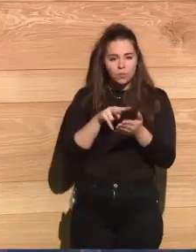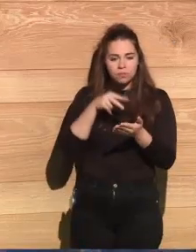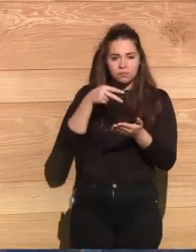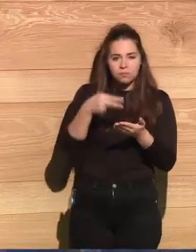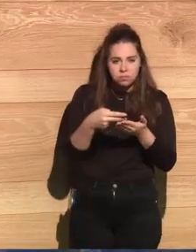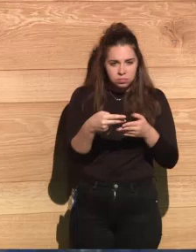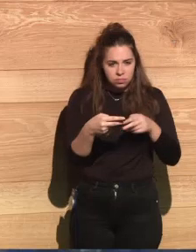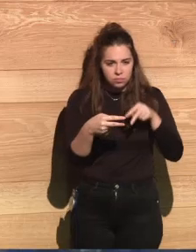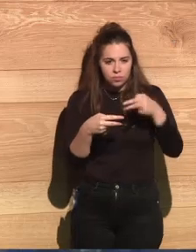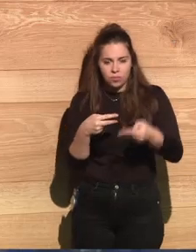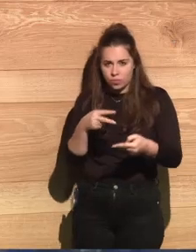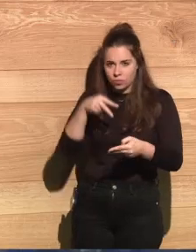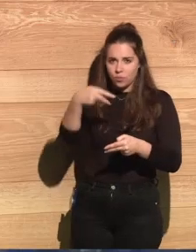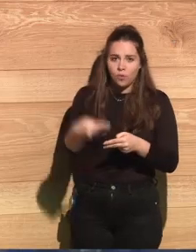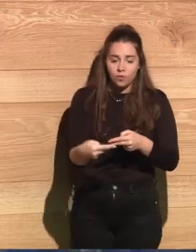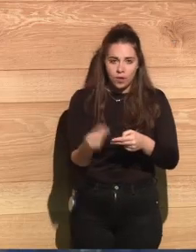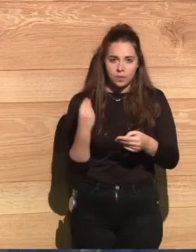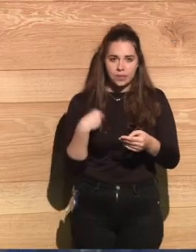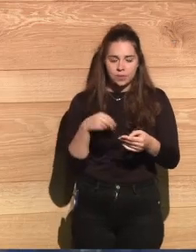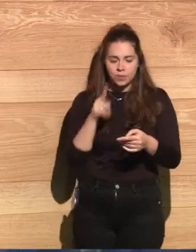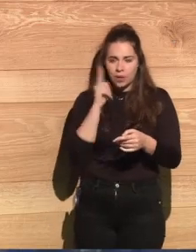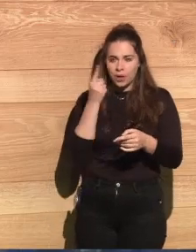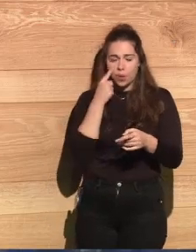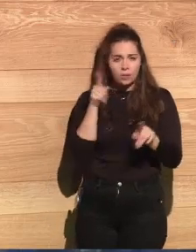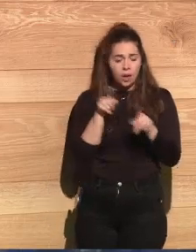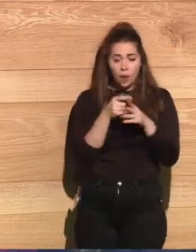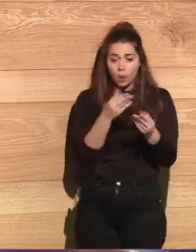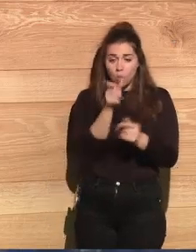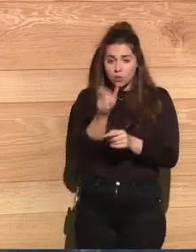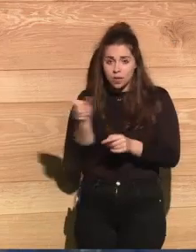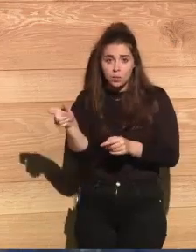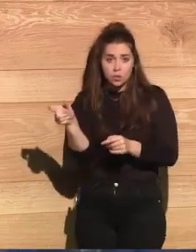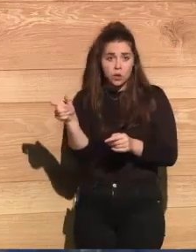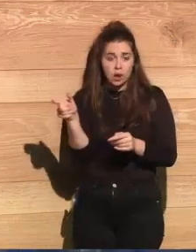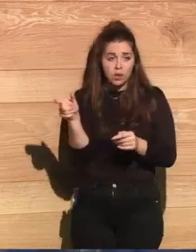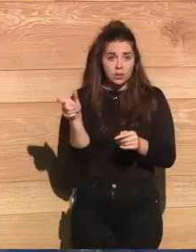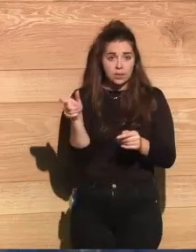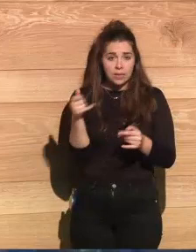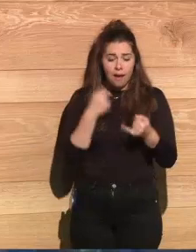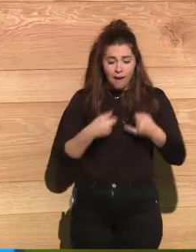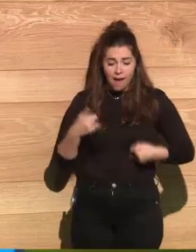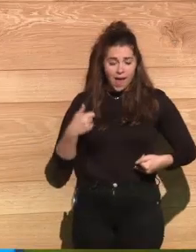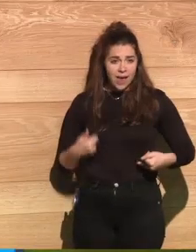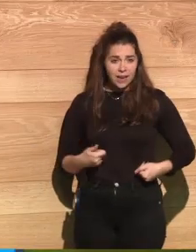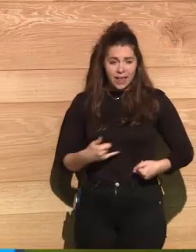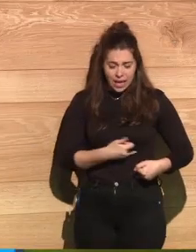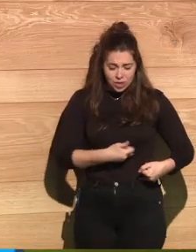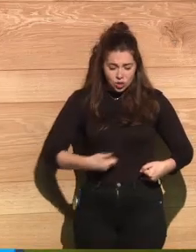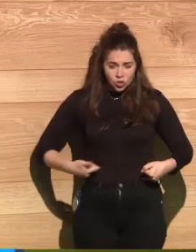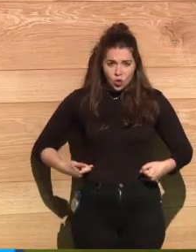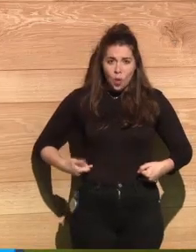with intestines stretched out. Nobody was screaming or shouting.